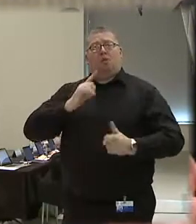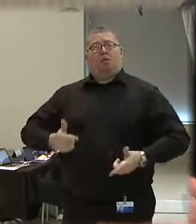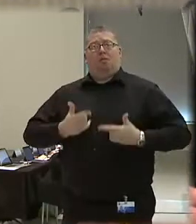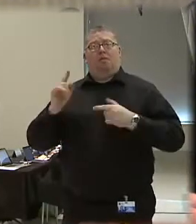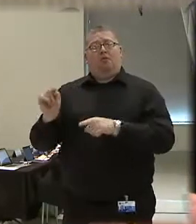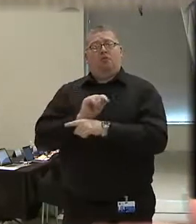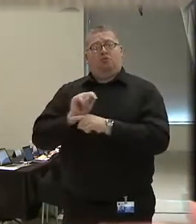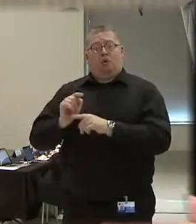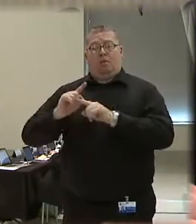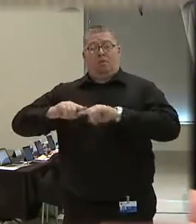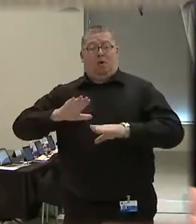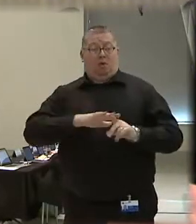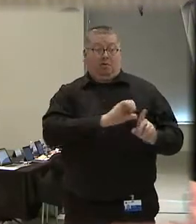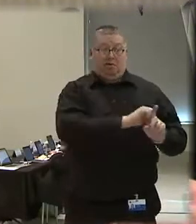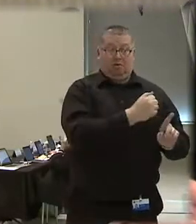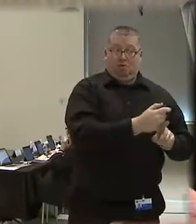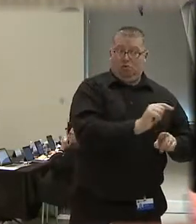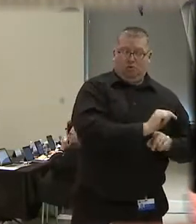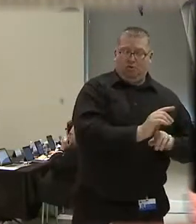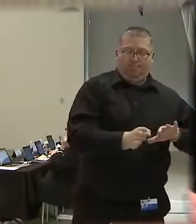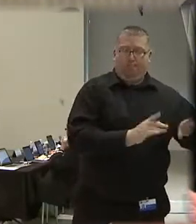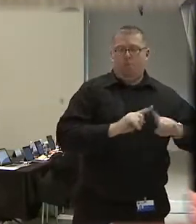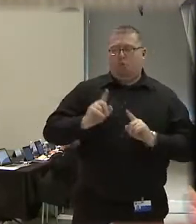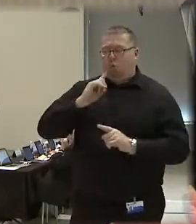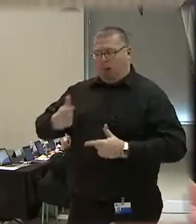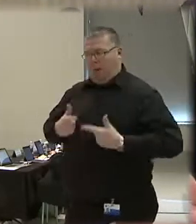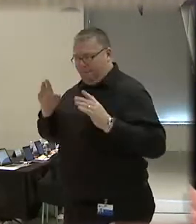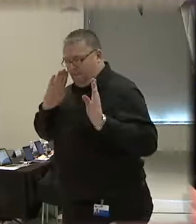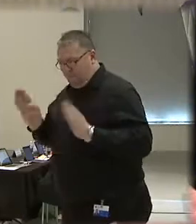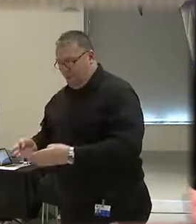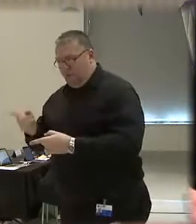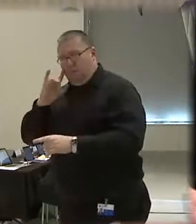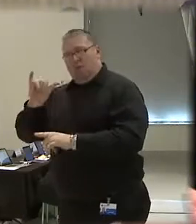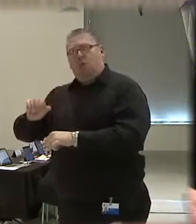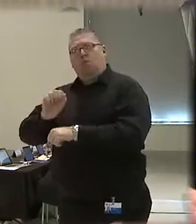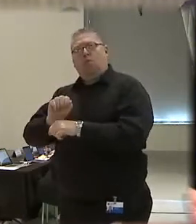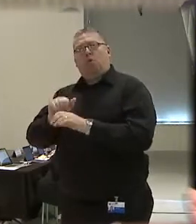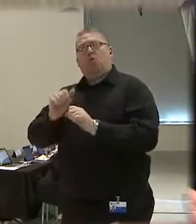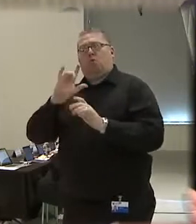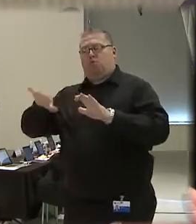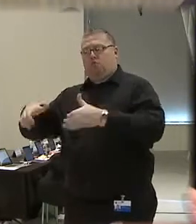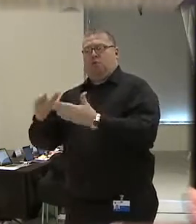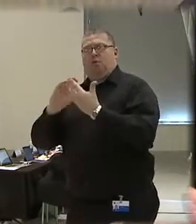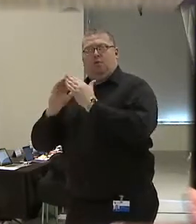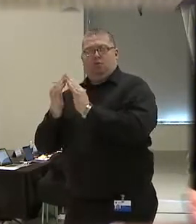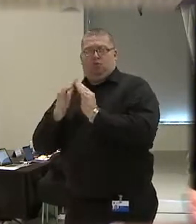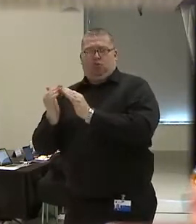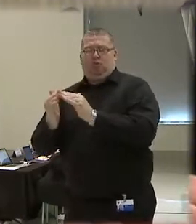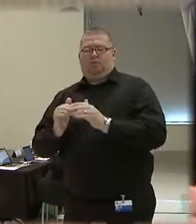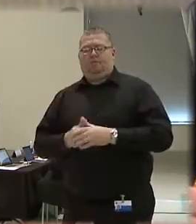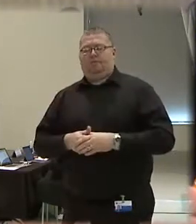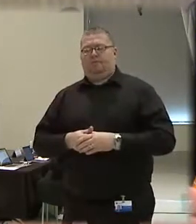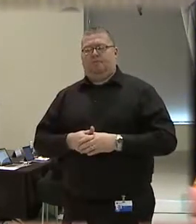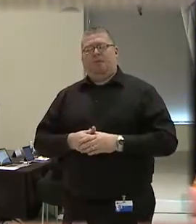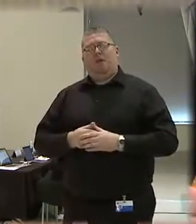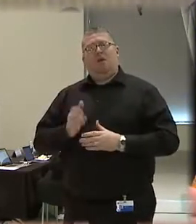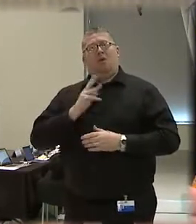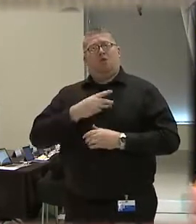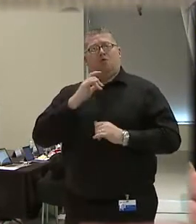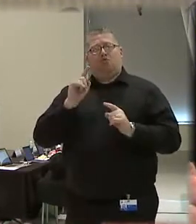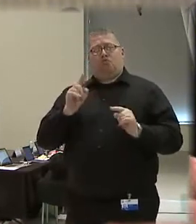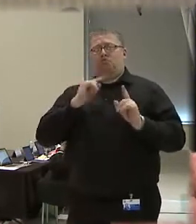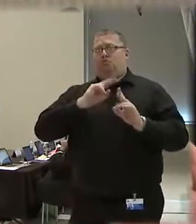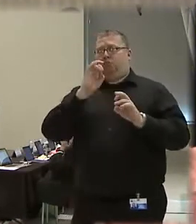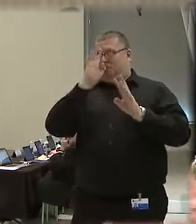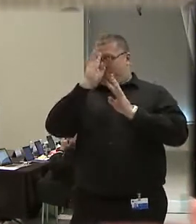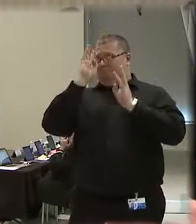-based training gave our reform efforts momentum and credibility with the workforce and community. By reconstructing a number of awesome